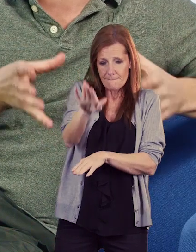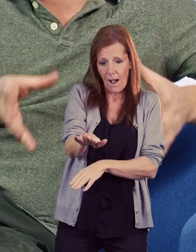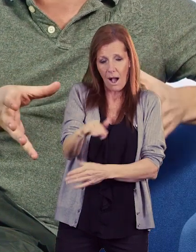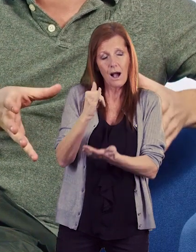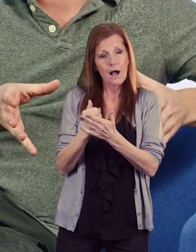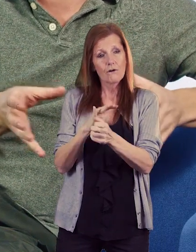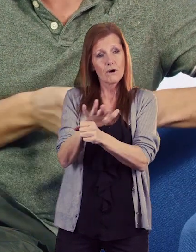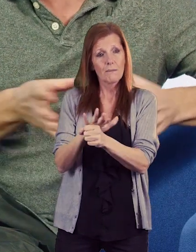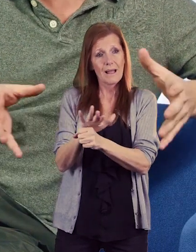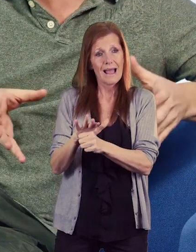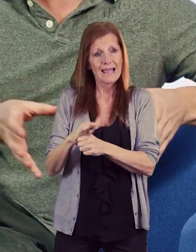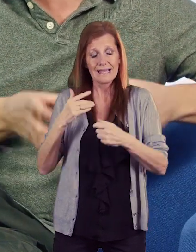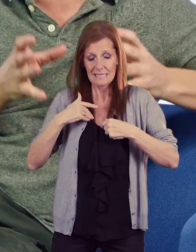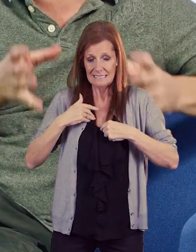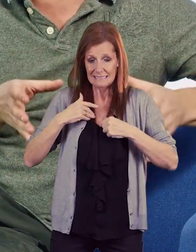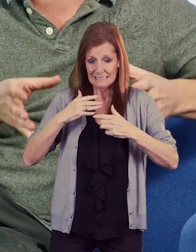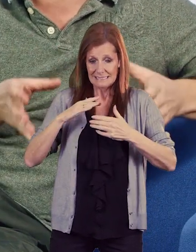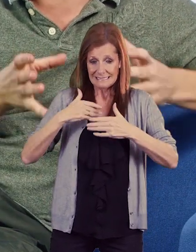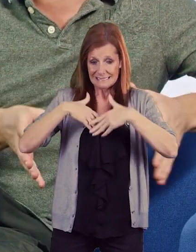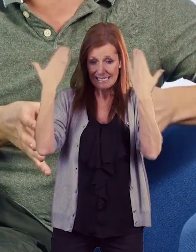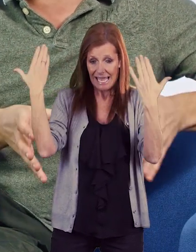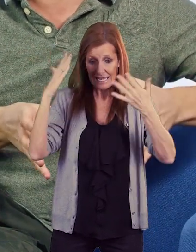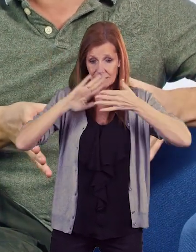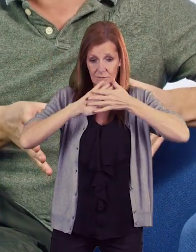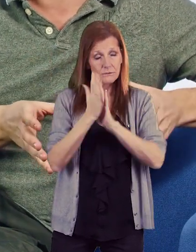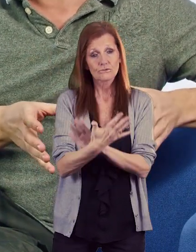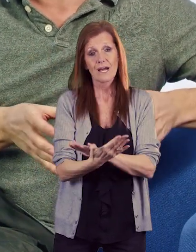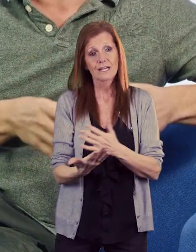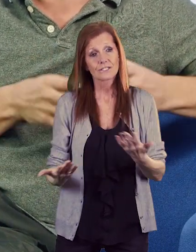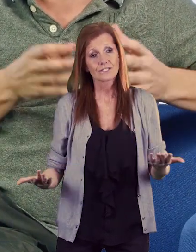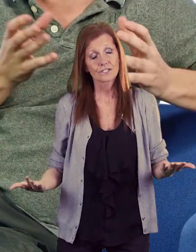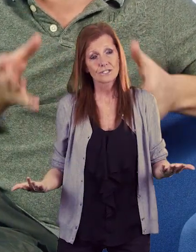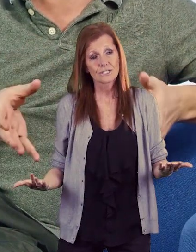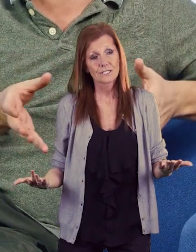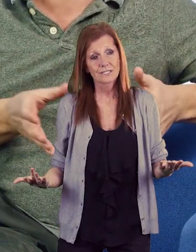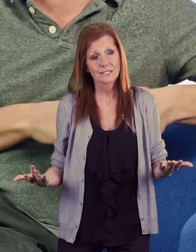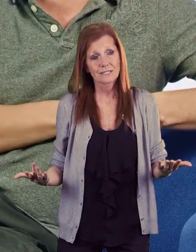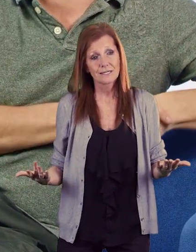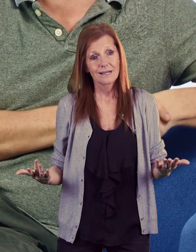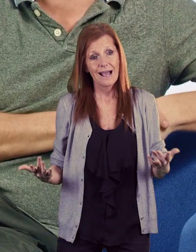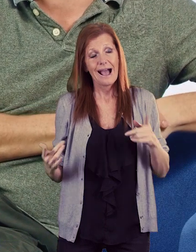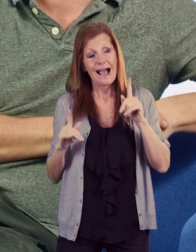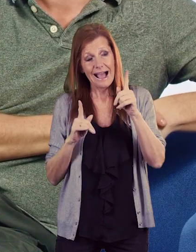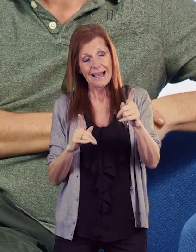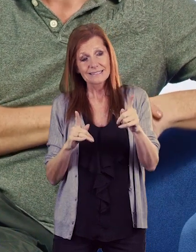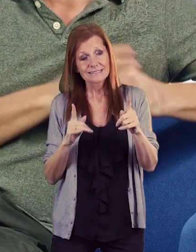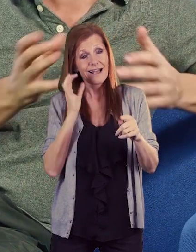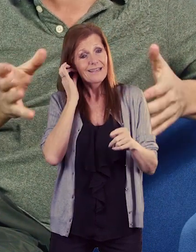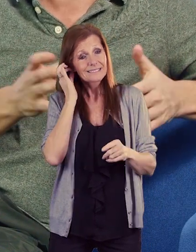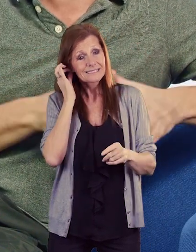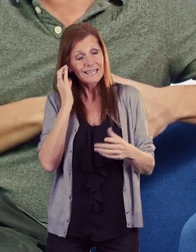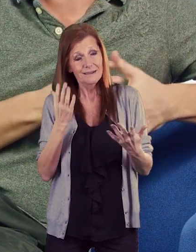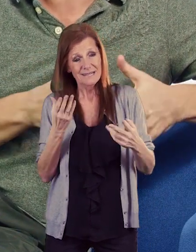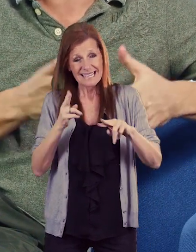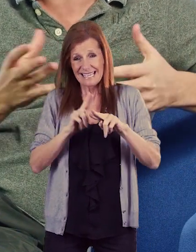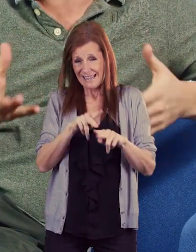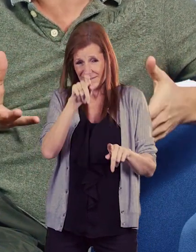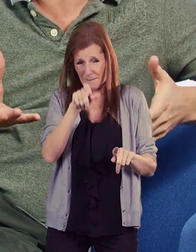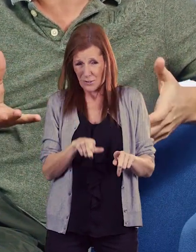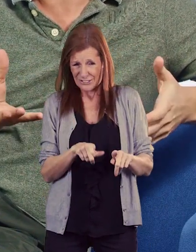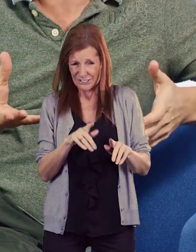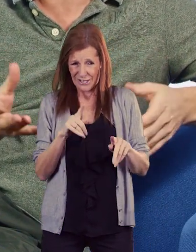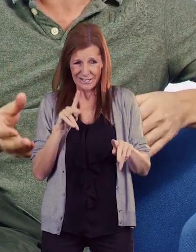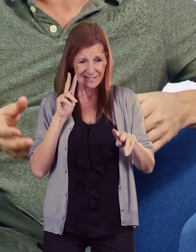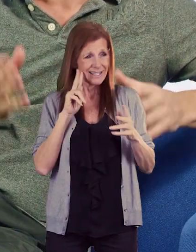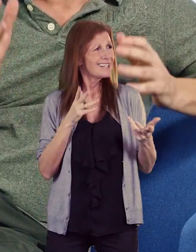inconsiderate place their whole day is then ruined because of it and the cracking top tip from Steph if you see someone who looks like they